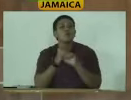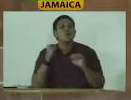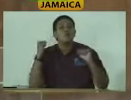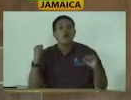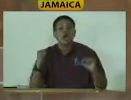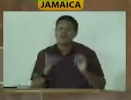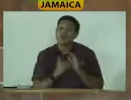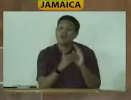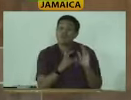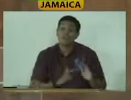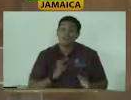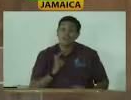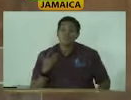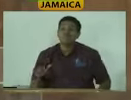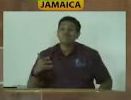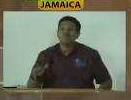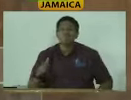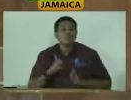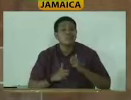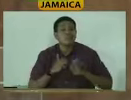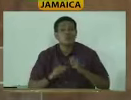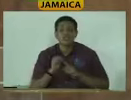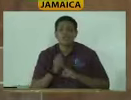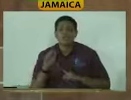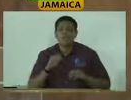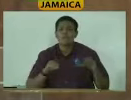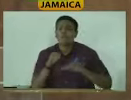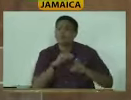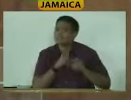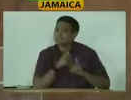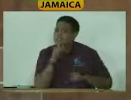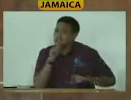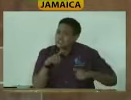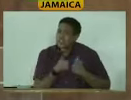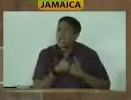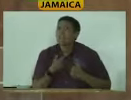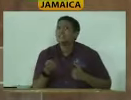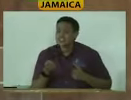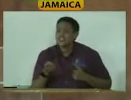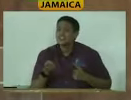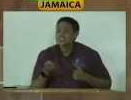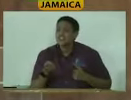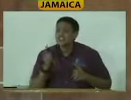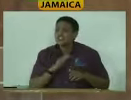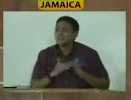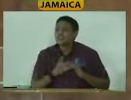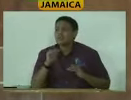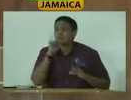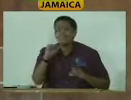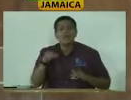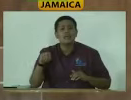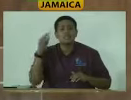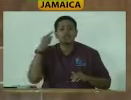Often they live in very difficult circumstances. Their mobility is very challenged. And Jamaica is not a